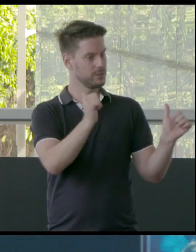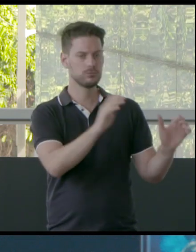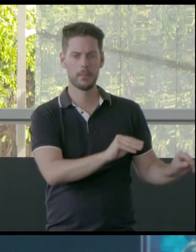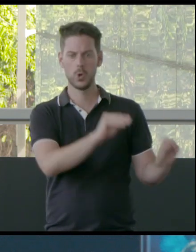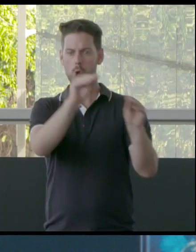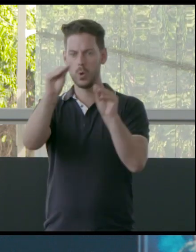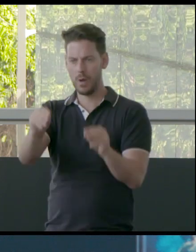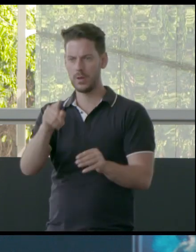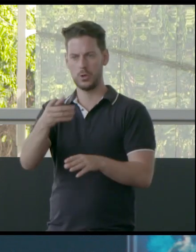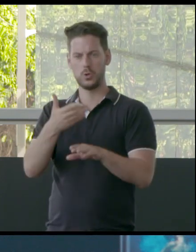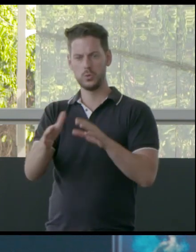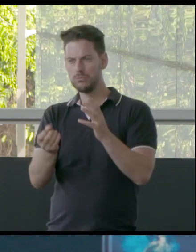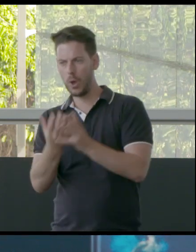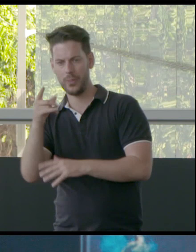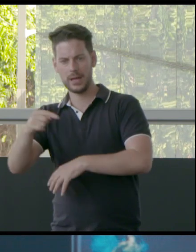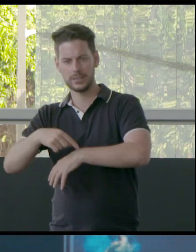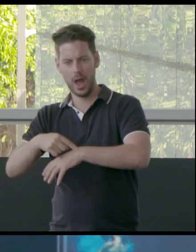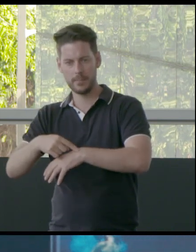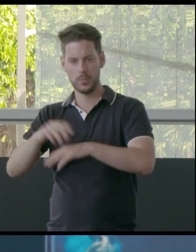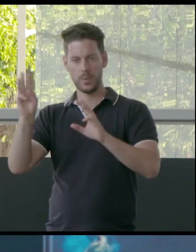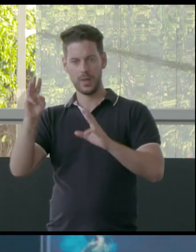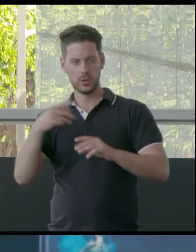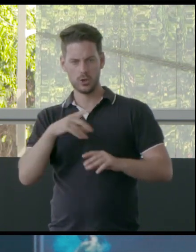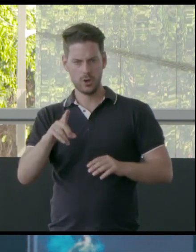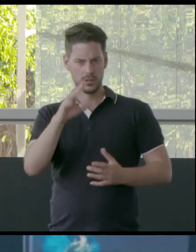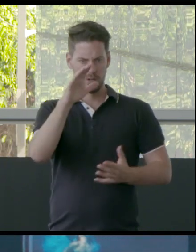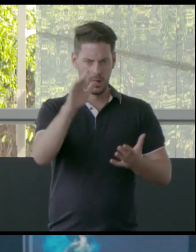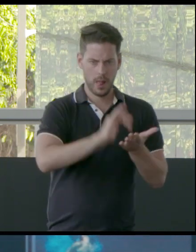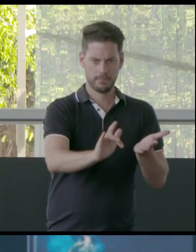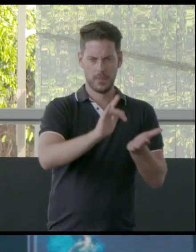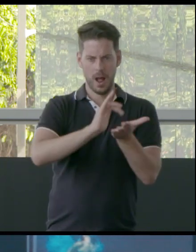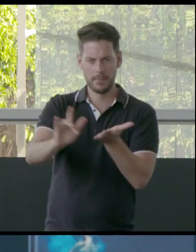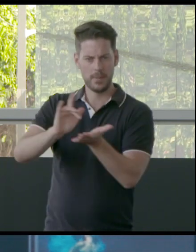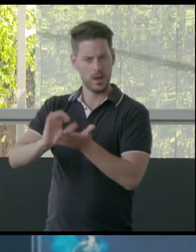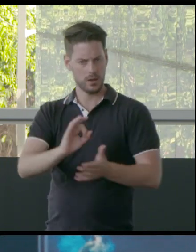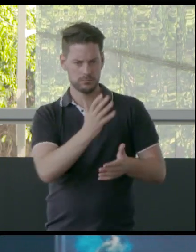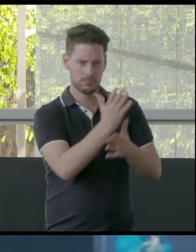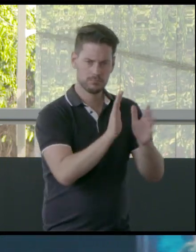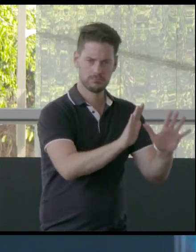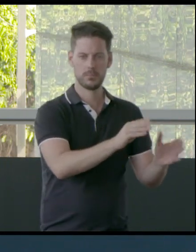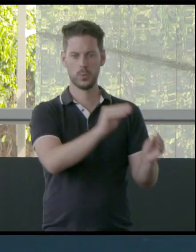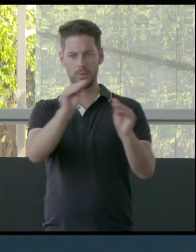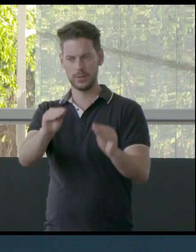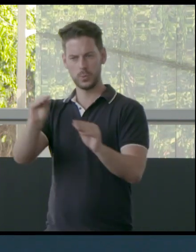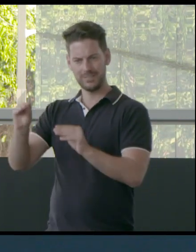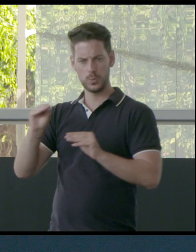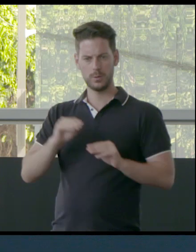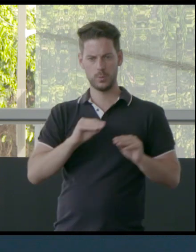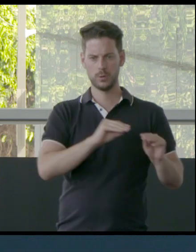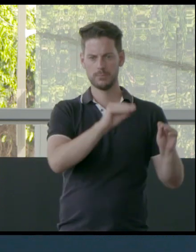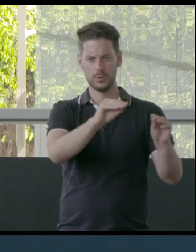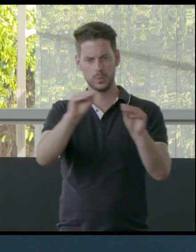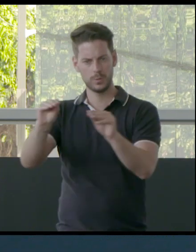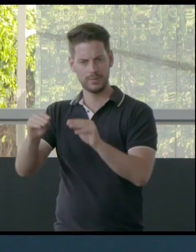you know, sort of harvest. You would harvest when the wild oranges were in season, and then you'd move to another place when there was another fruit coming on.